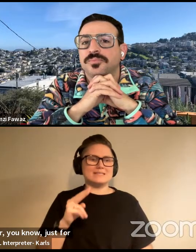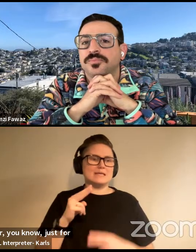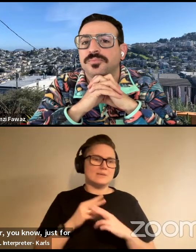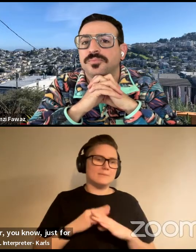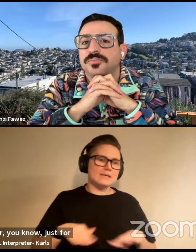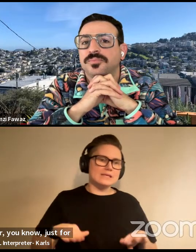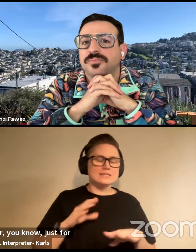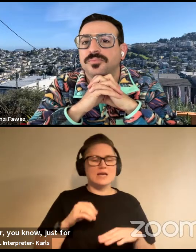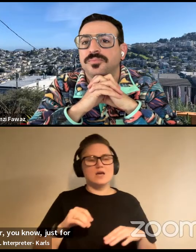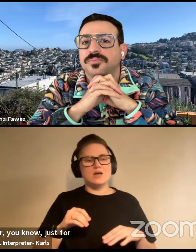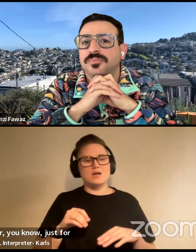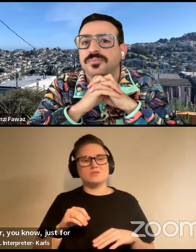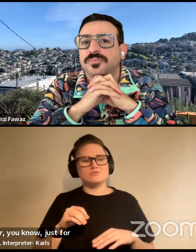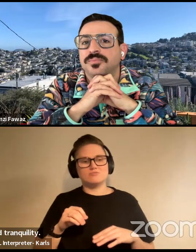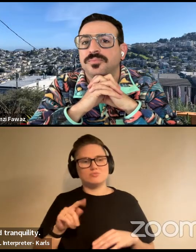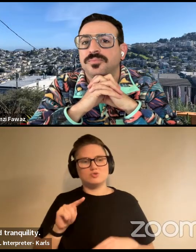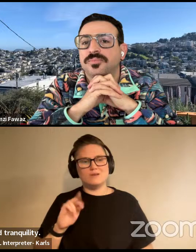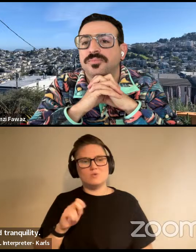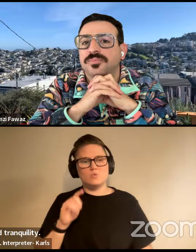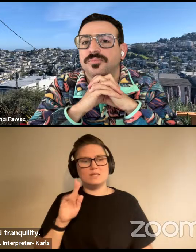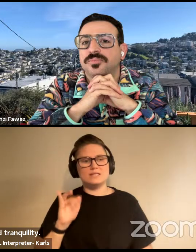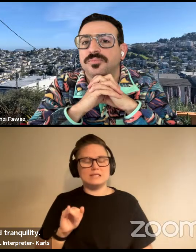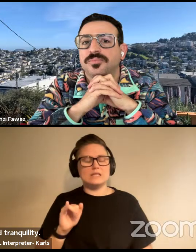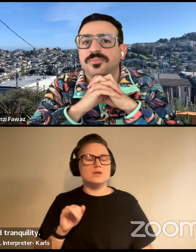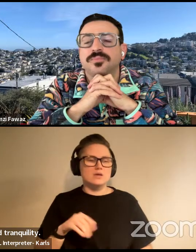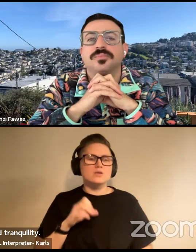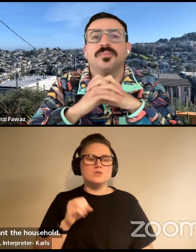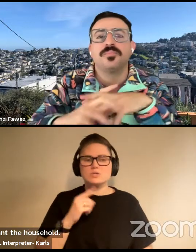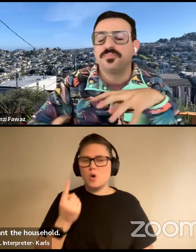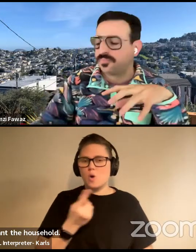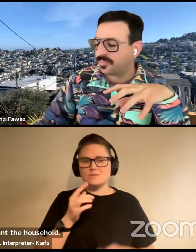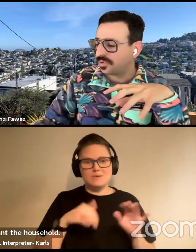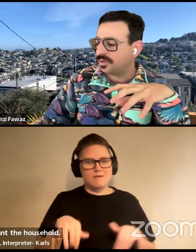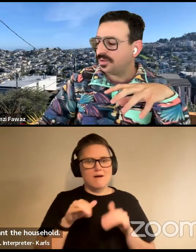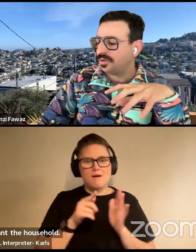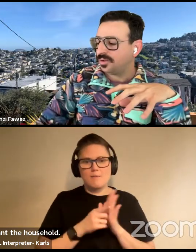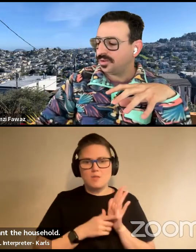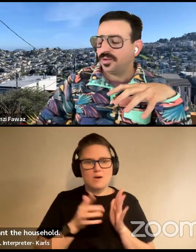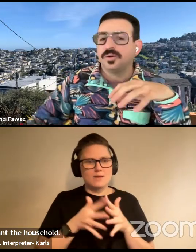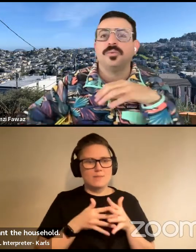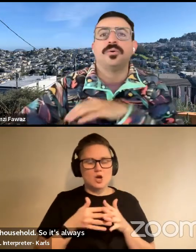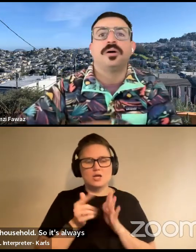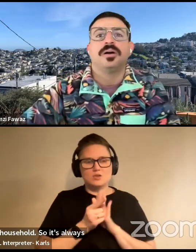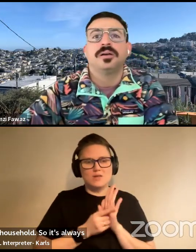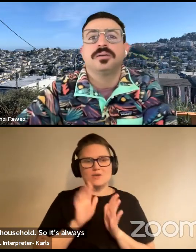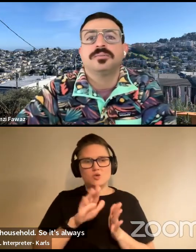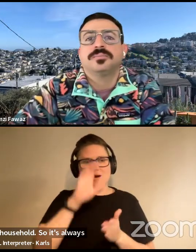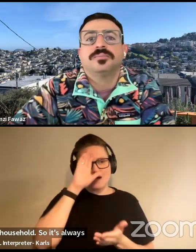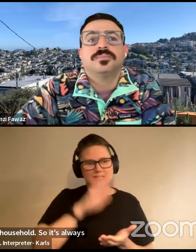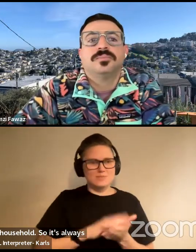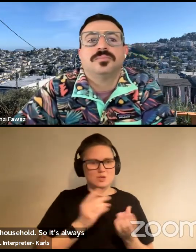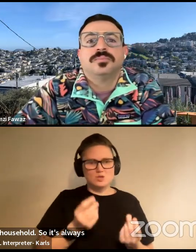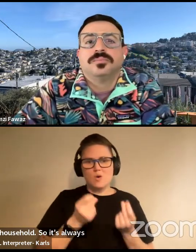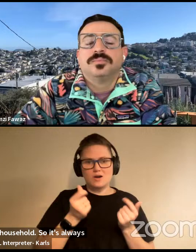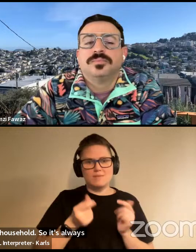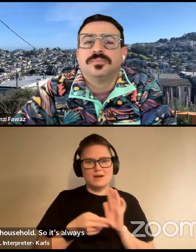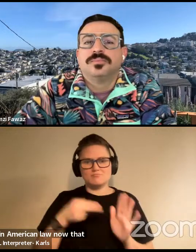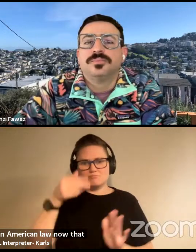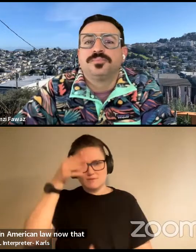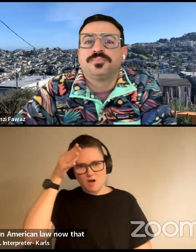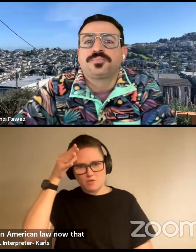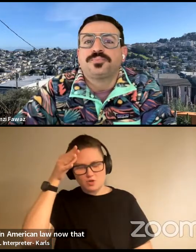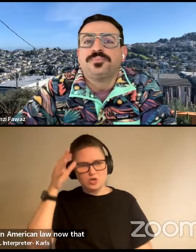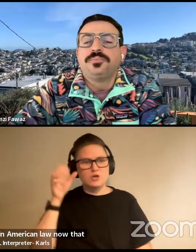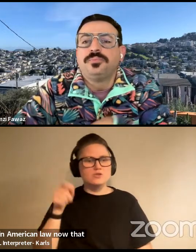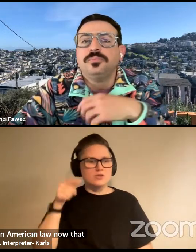by domestic, he meant the household. So it's always been a tradition in common law and American law now, that your husband is kind of automatically the father. So